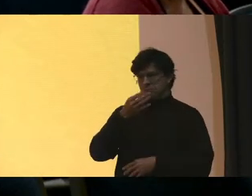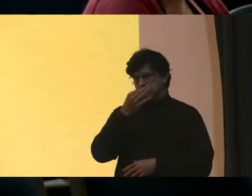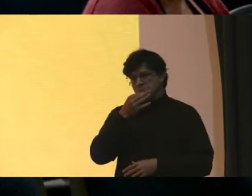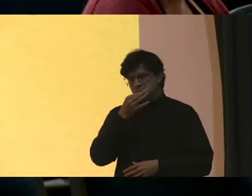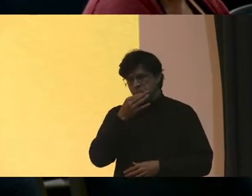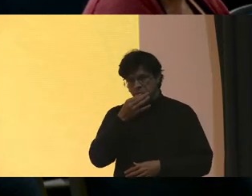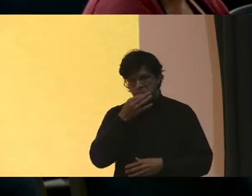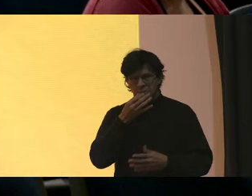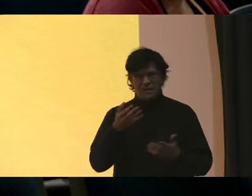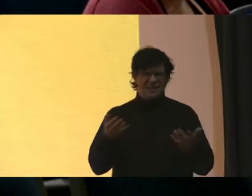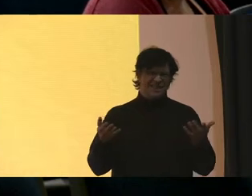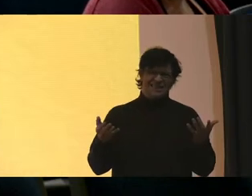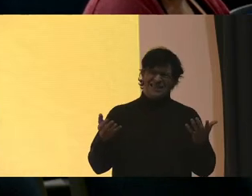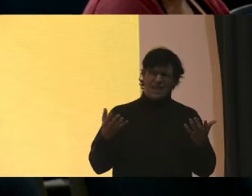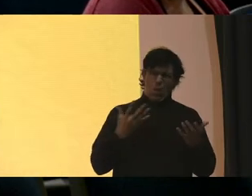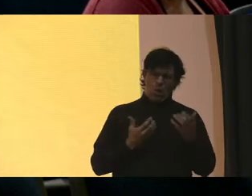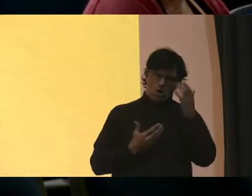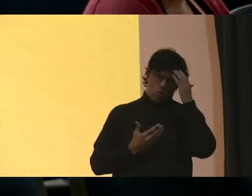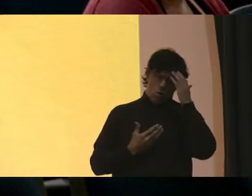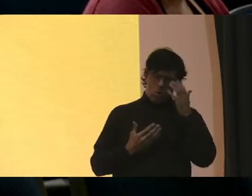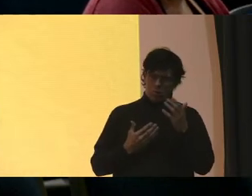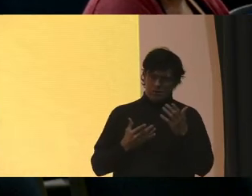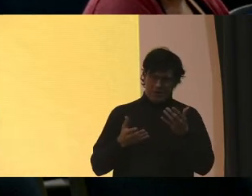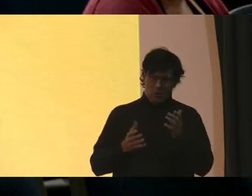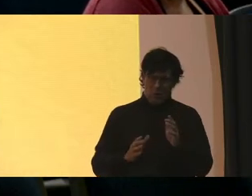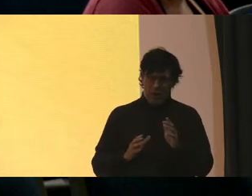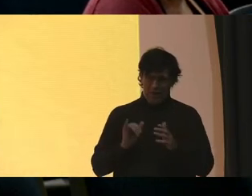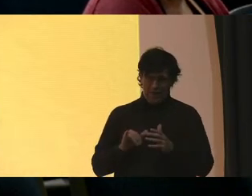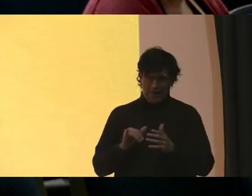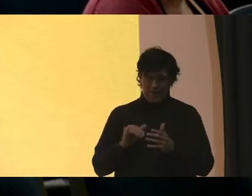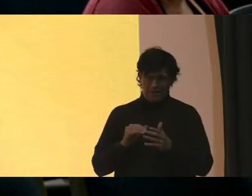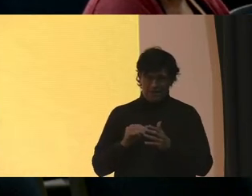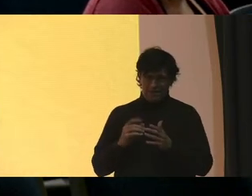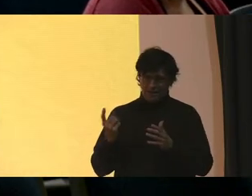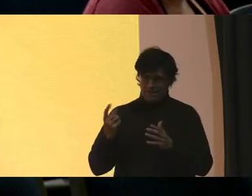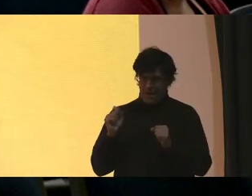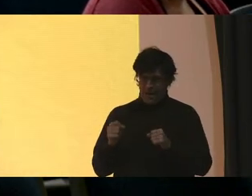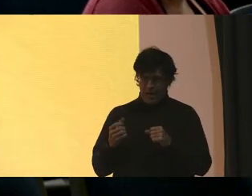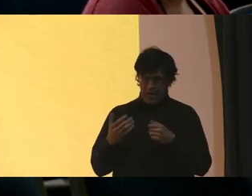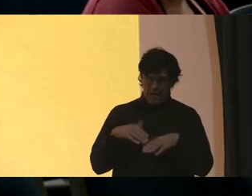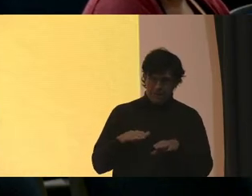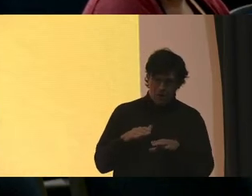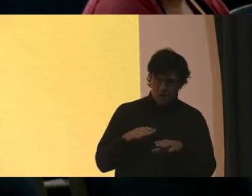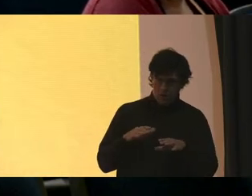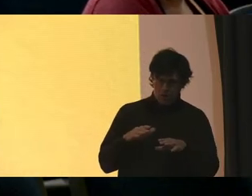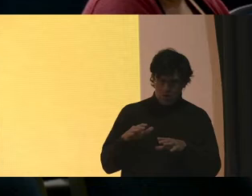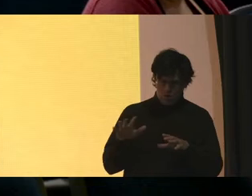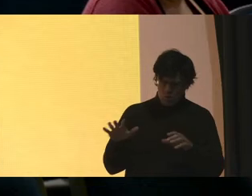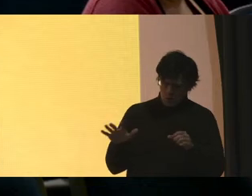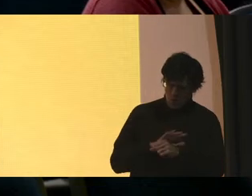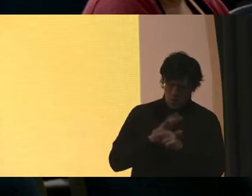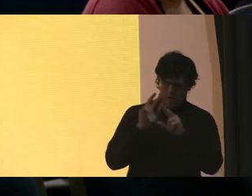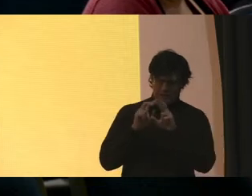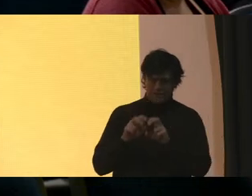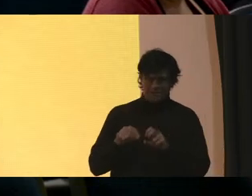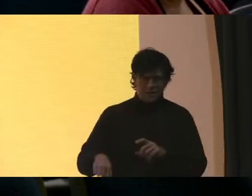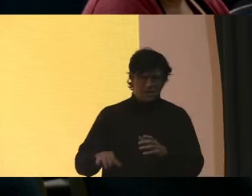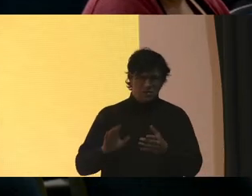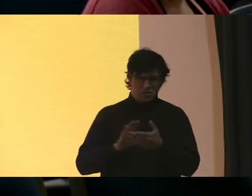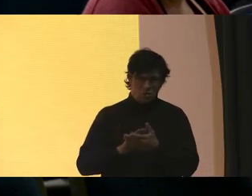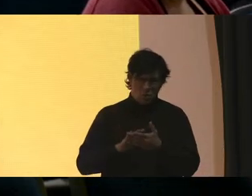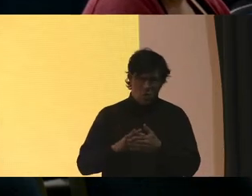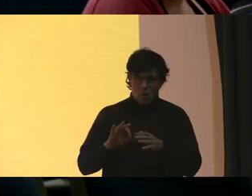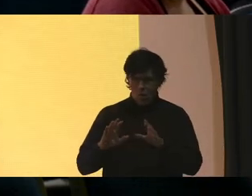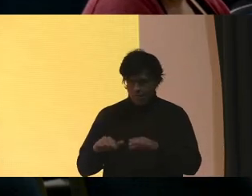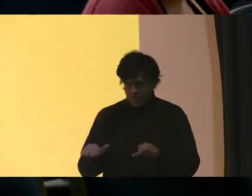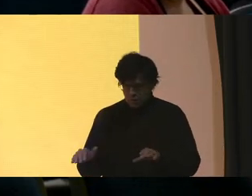And I wanted to know Is there a way that someone can come here and do a thorough assessment of the school, of the